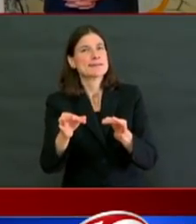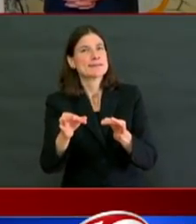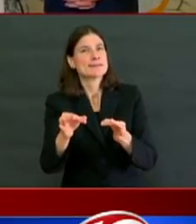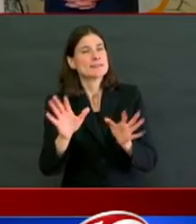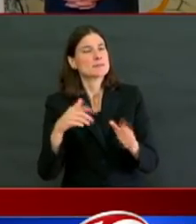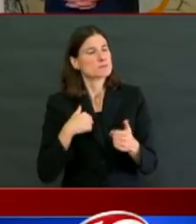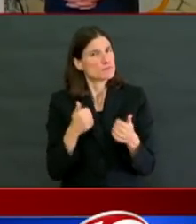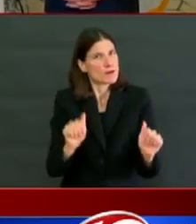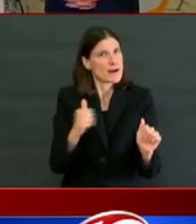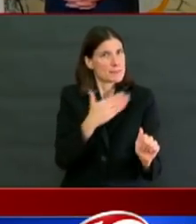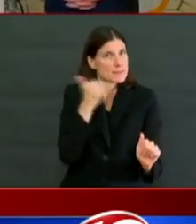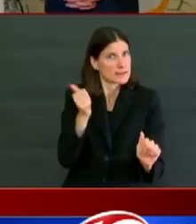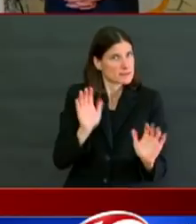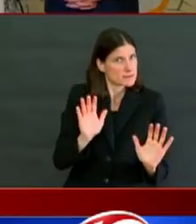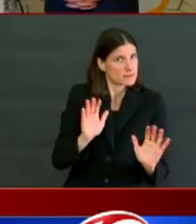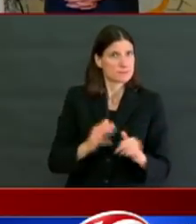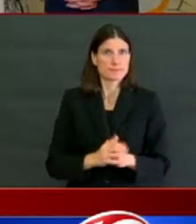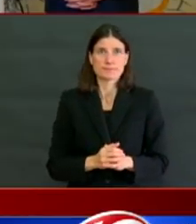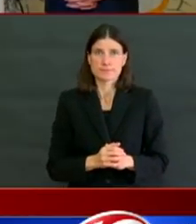going to do.